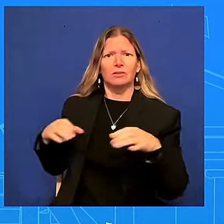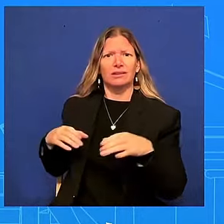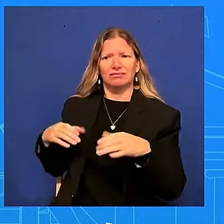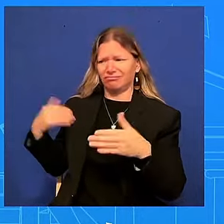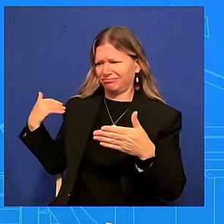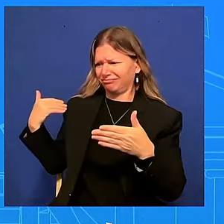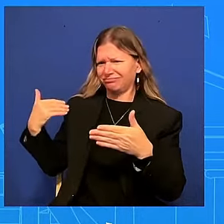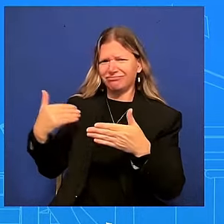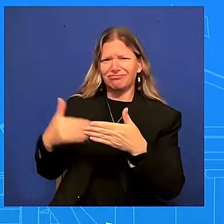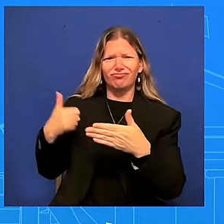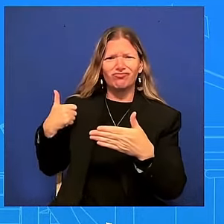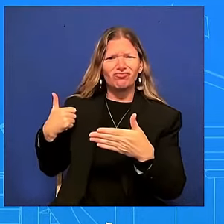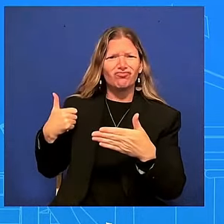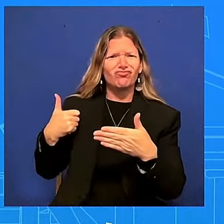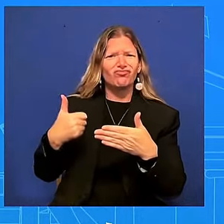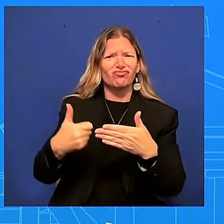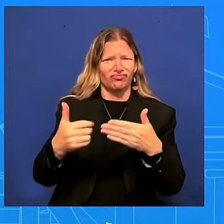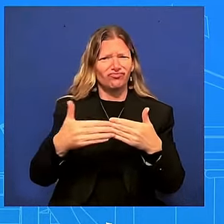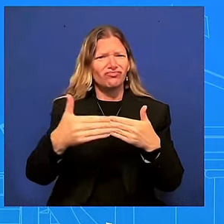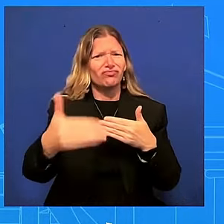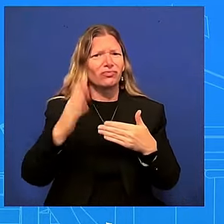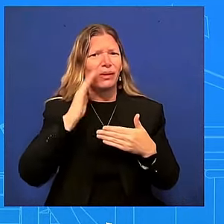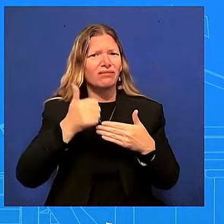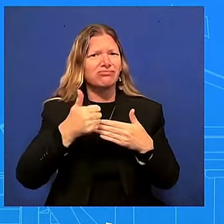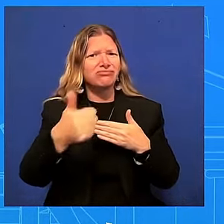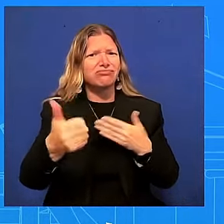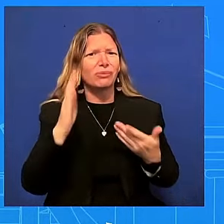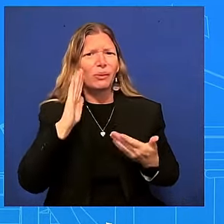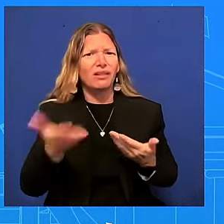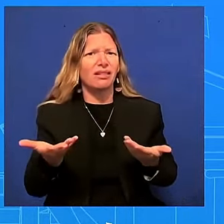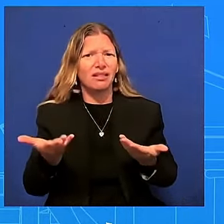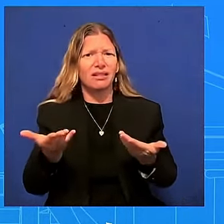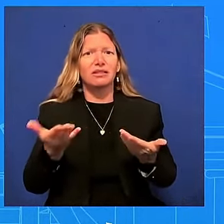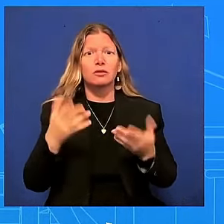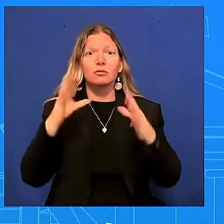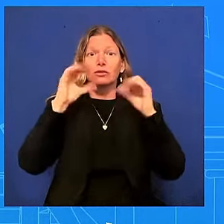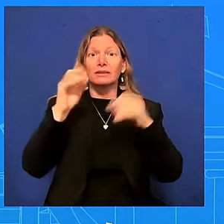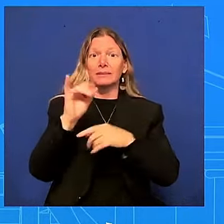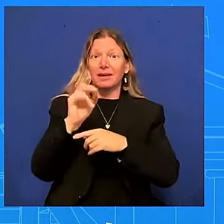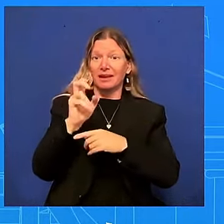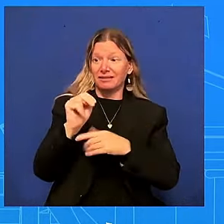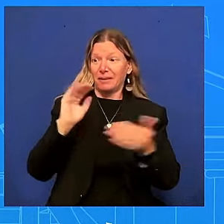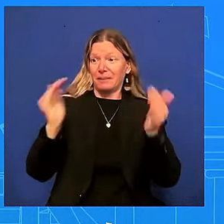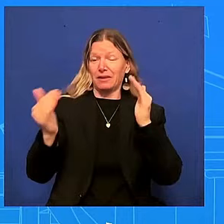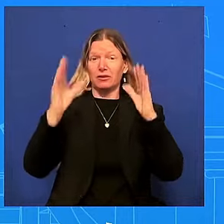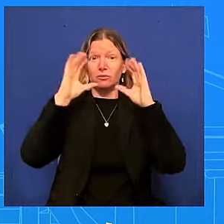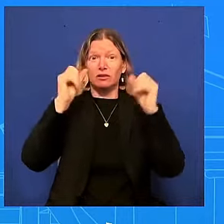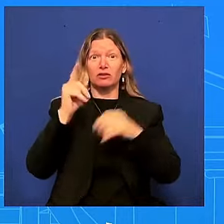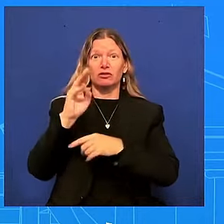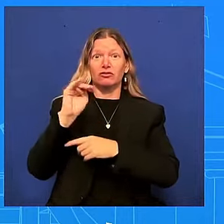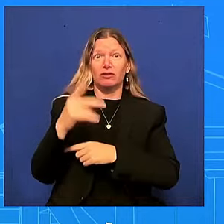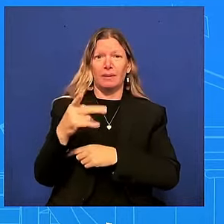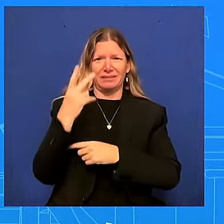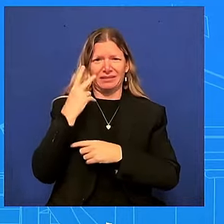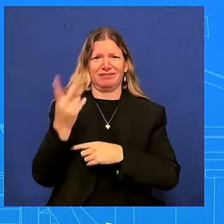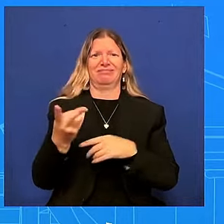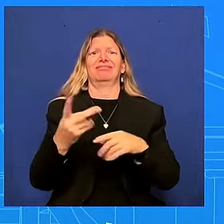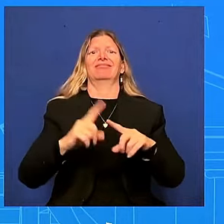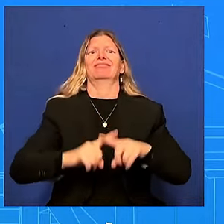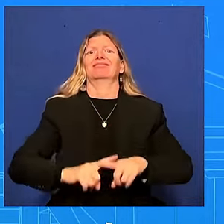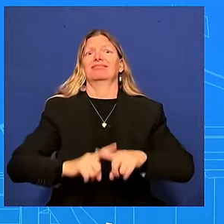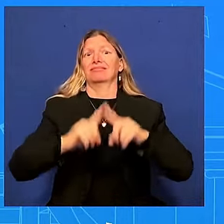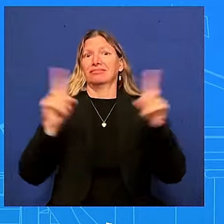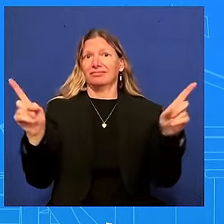president trump you see president biden who has delivered the strongest recovery in modern history versus the previous administration